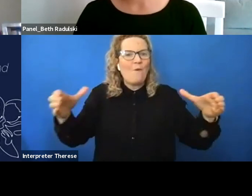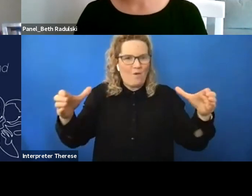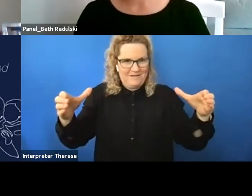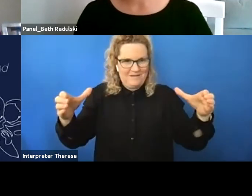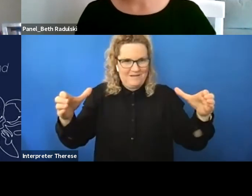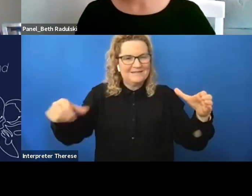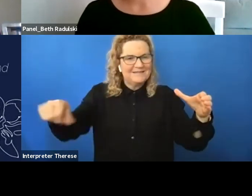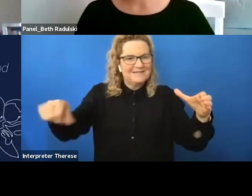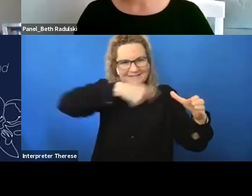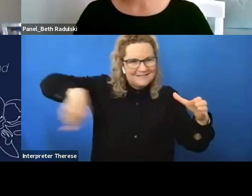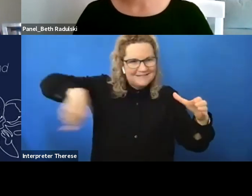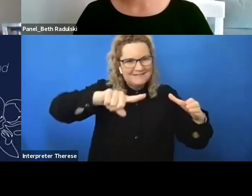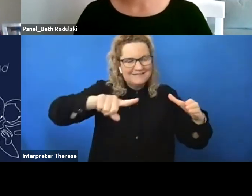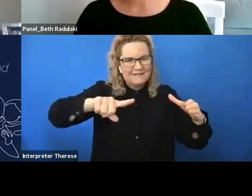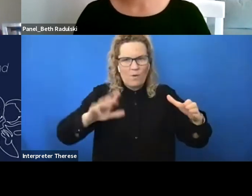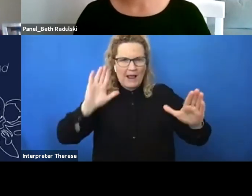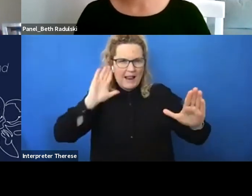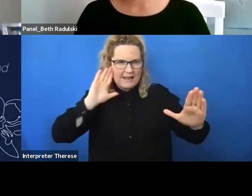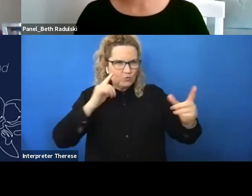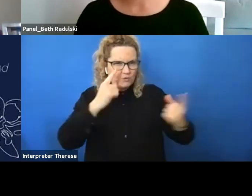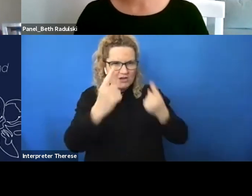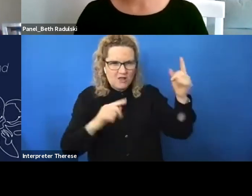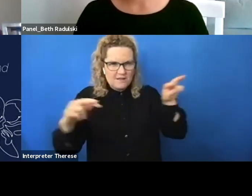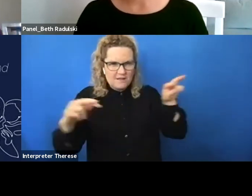each other's perspective basically